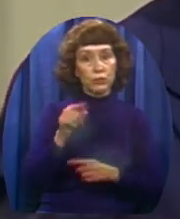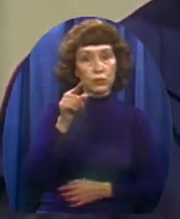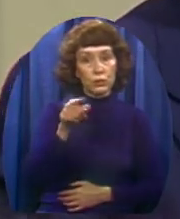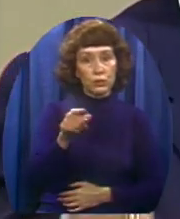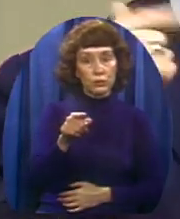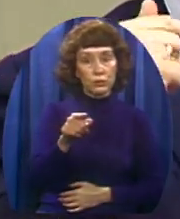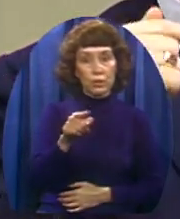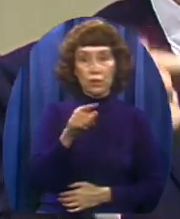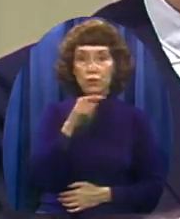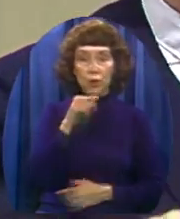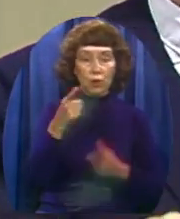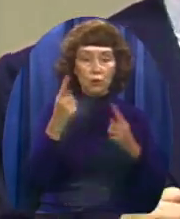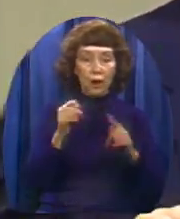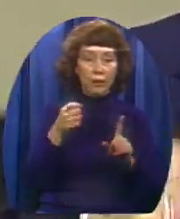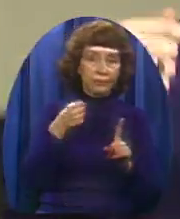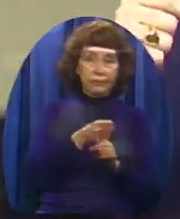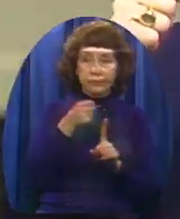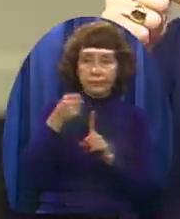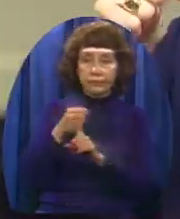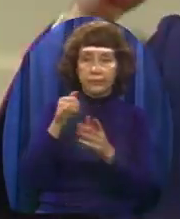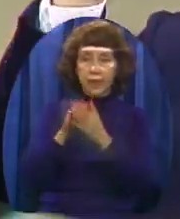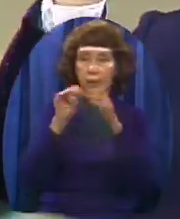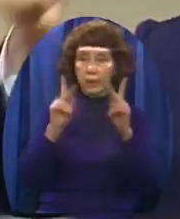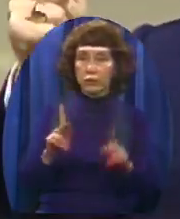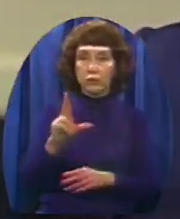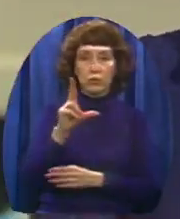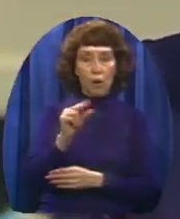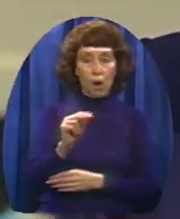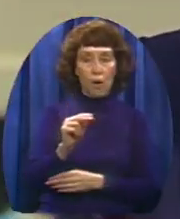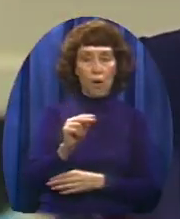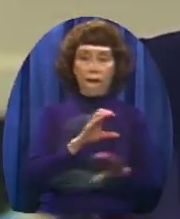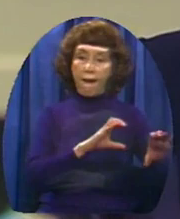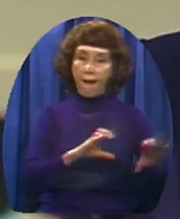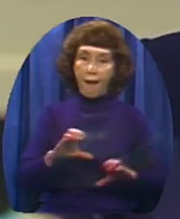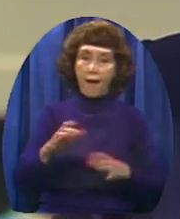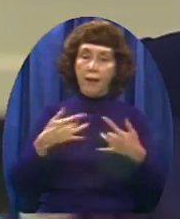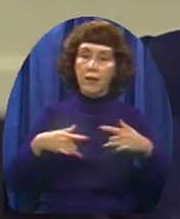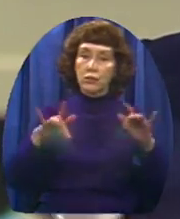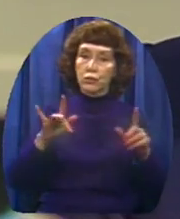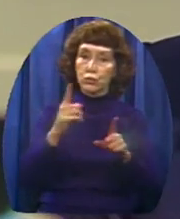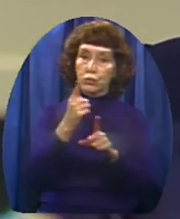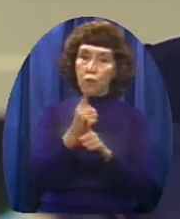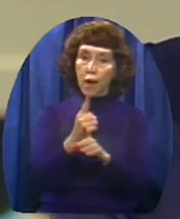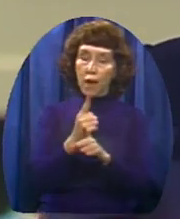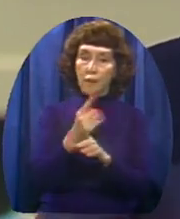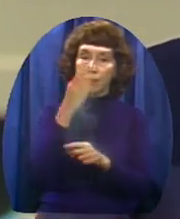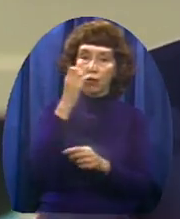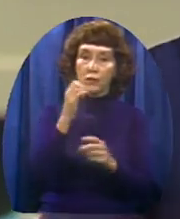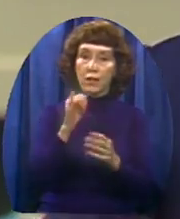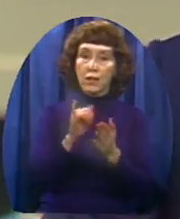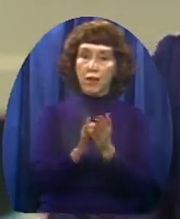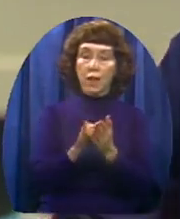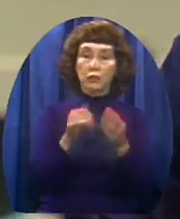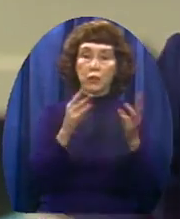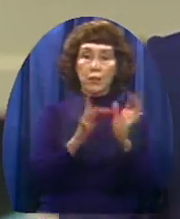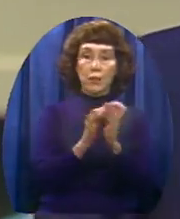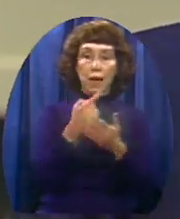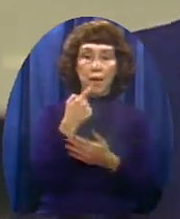before they do unto you Do unto others as you would have them do unto you That's biblical And that is what